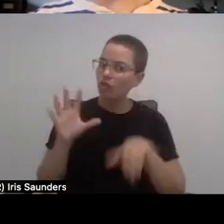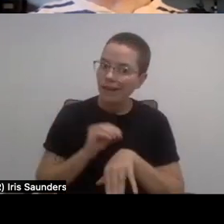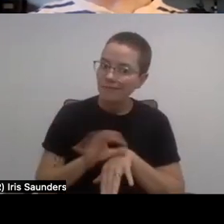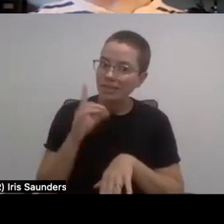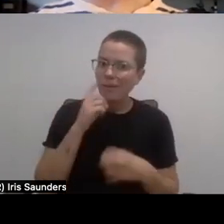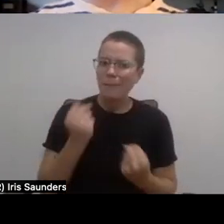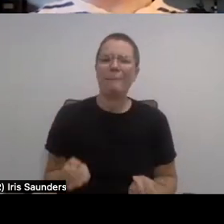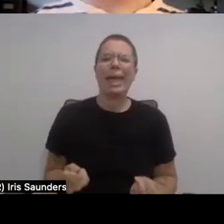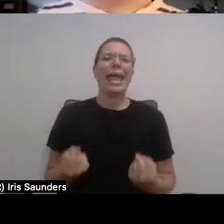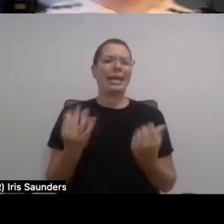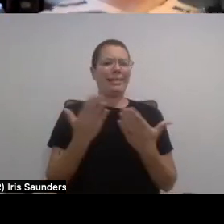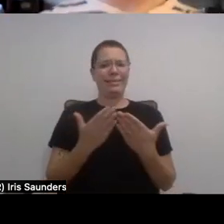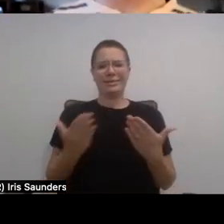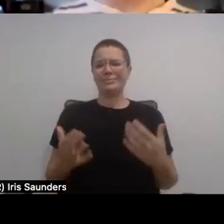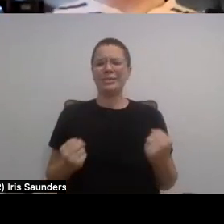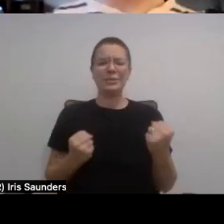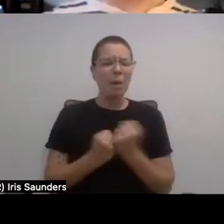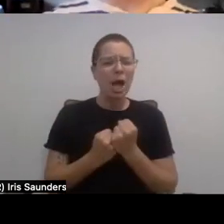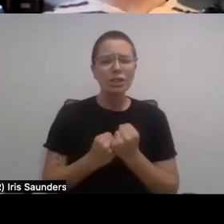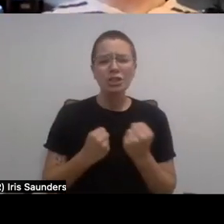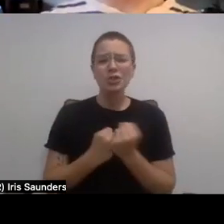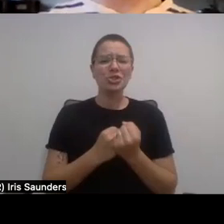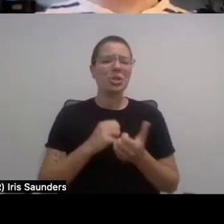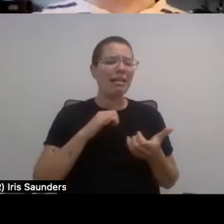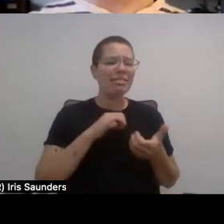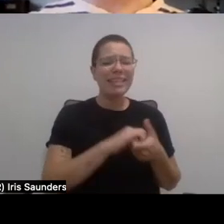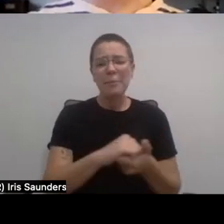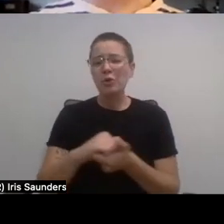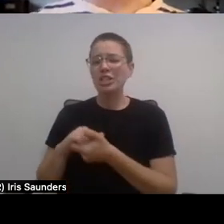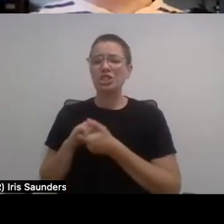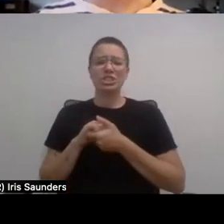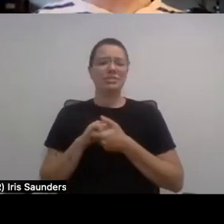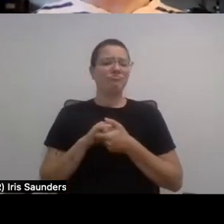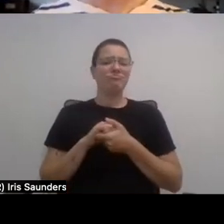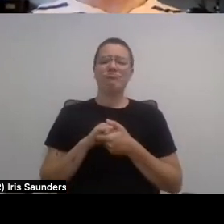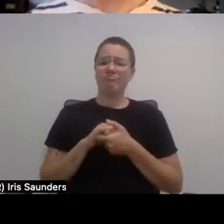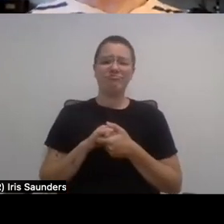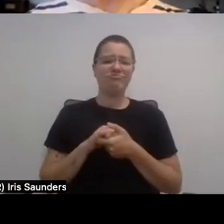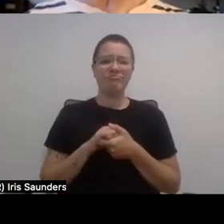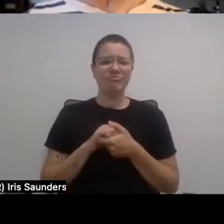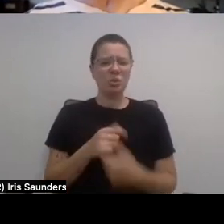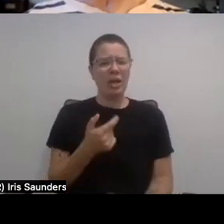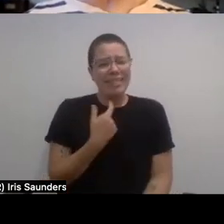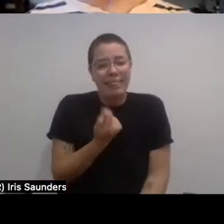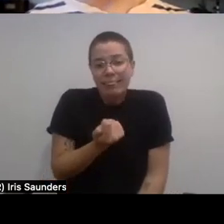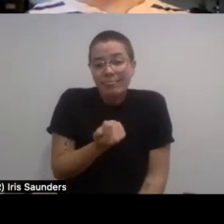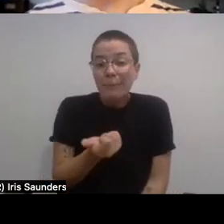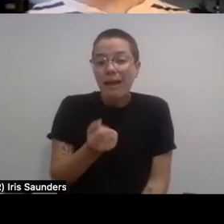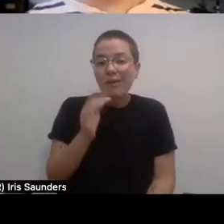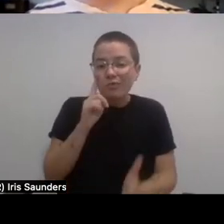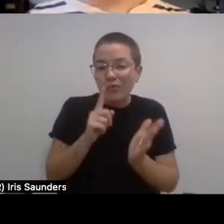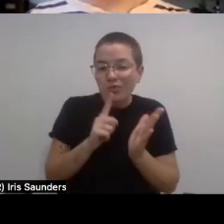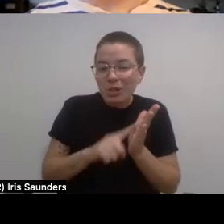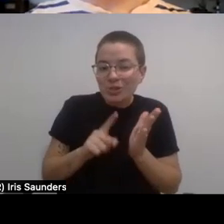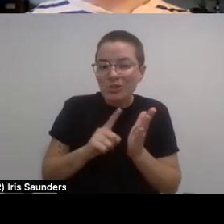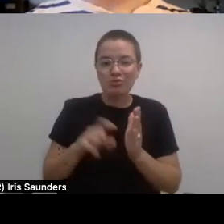things. Sponsorships, collaborations, partnerships, to just do a little bit of research and to try to connect